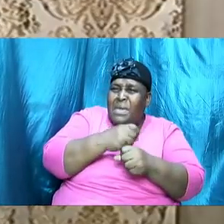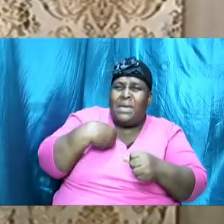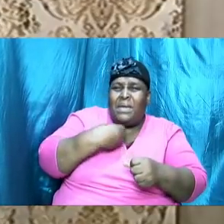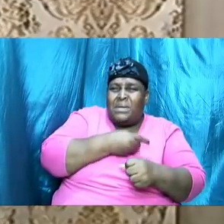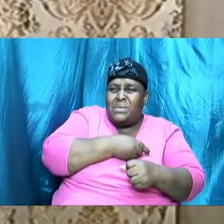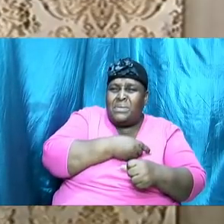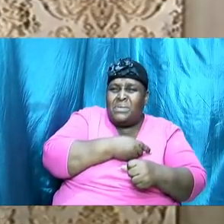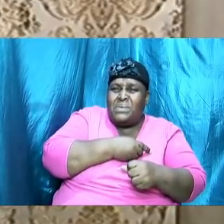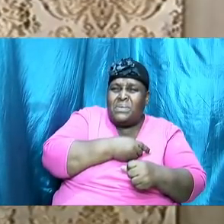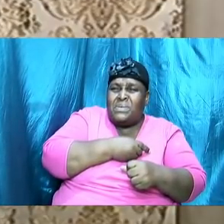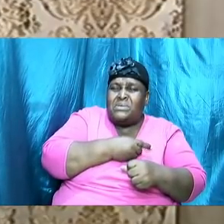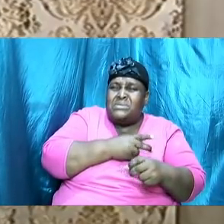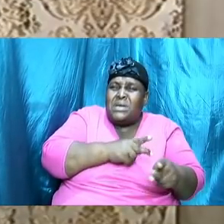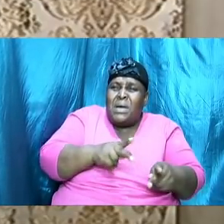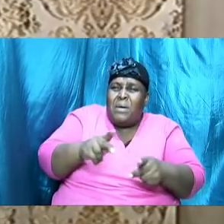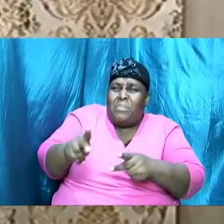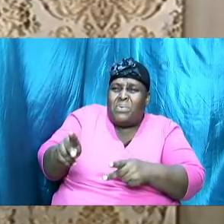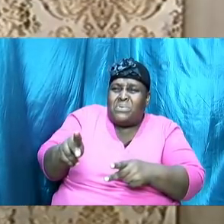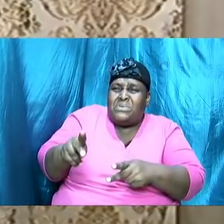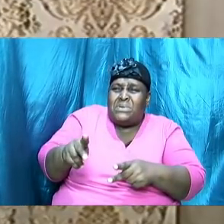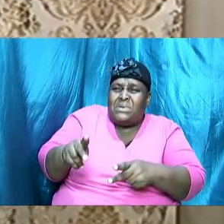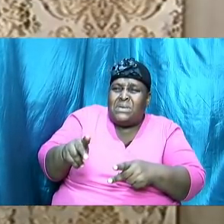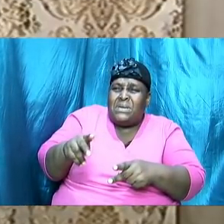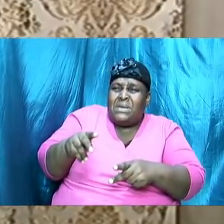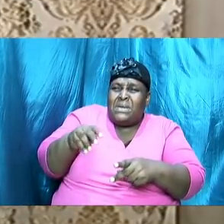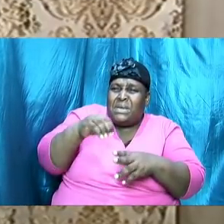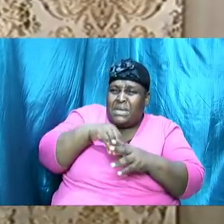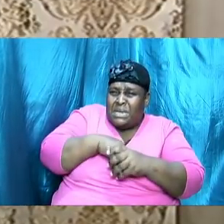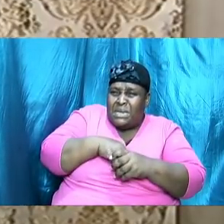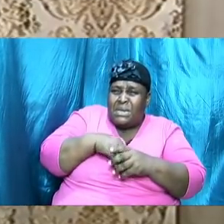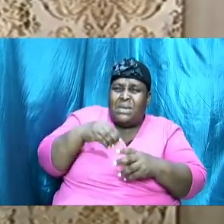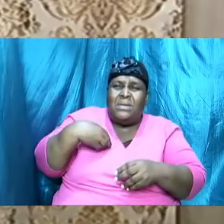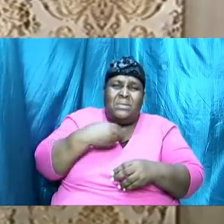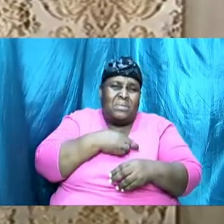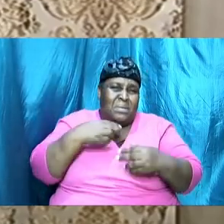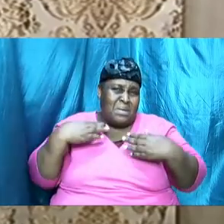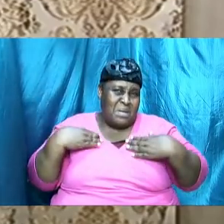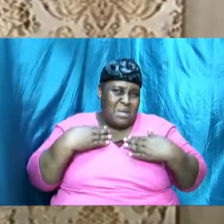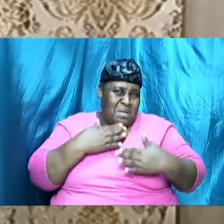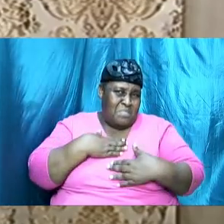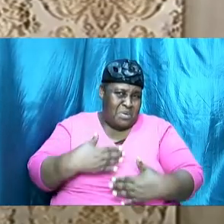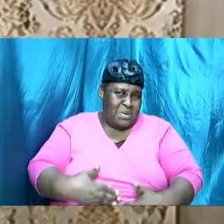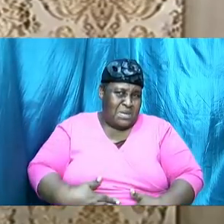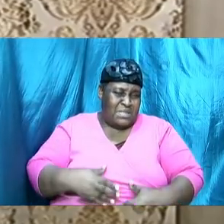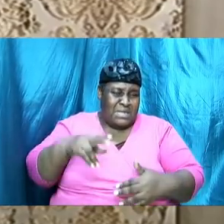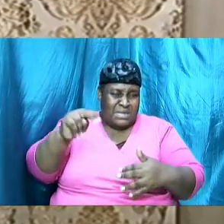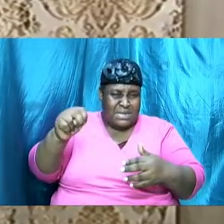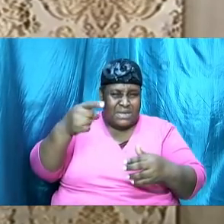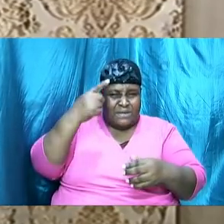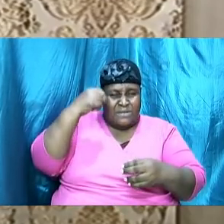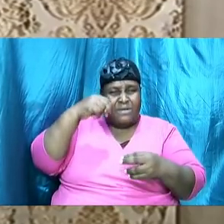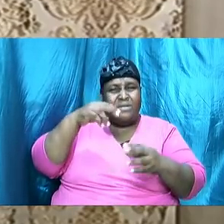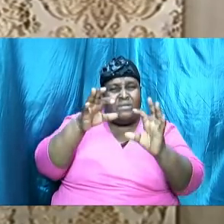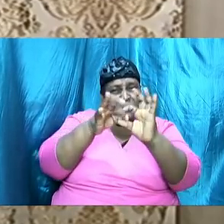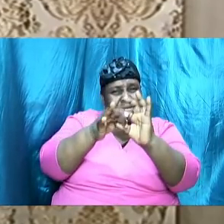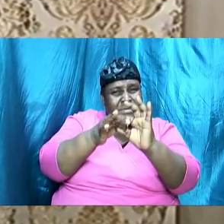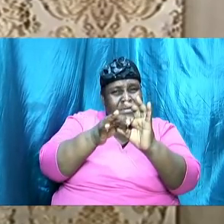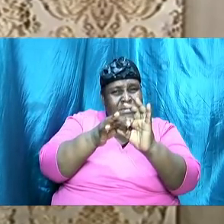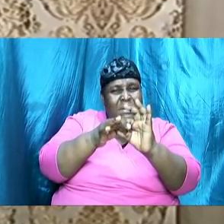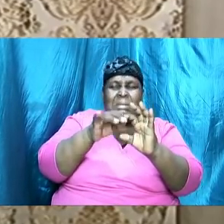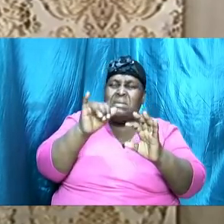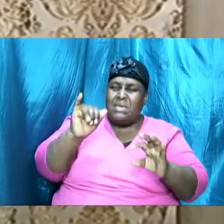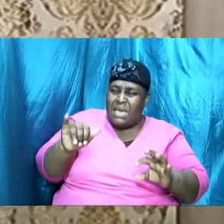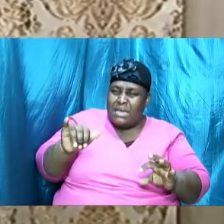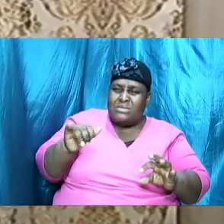planted and injected in our DNA the need for relationships? And yet, when